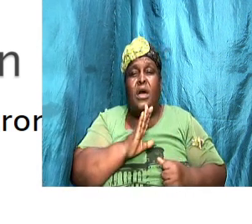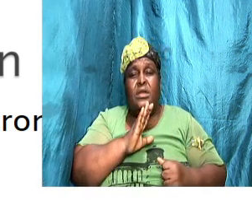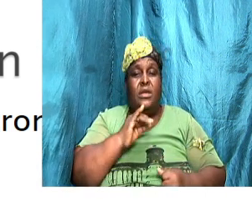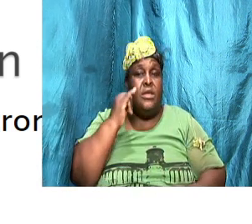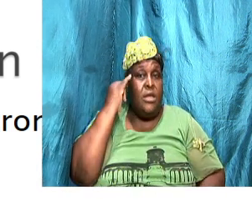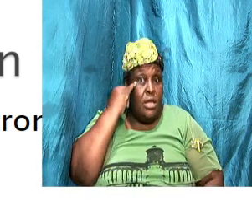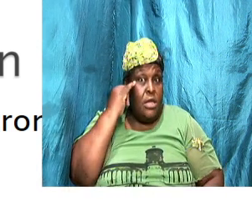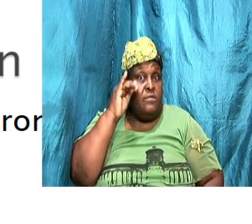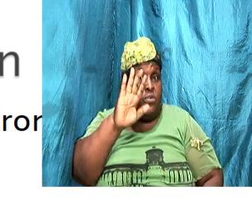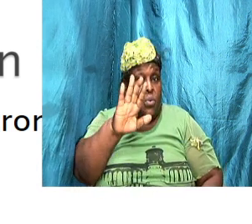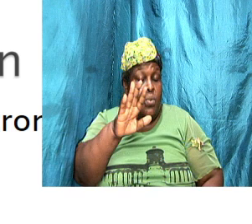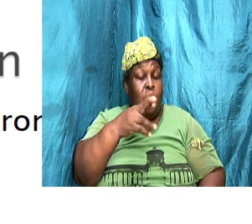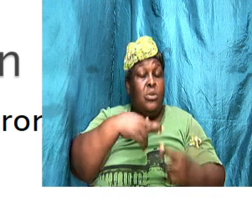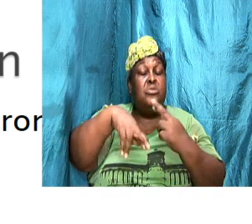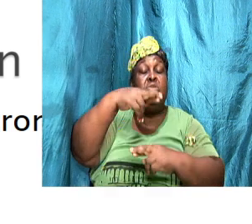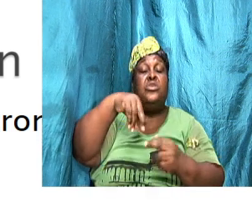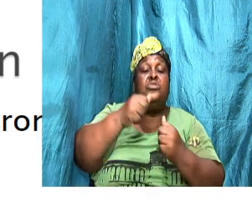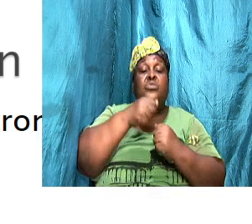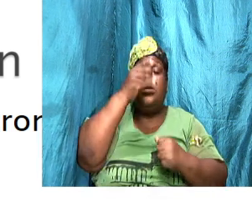not right